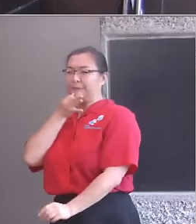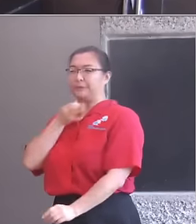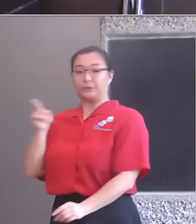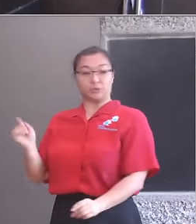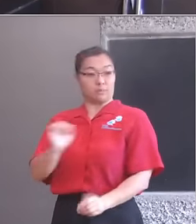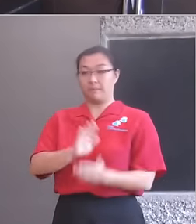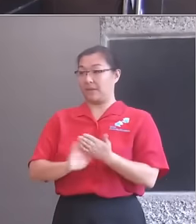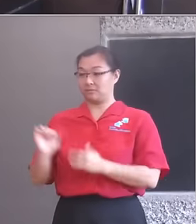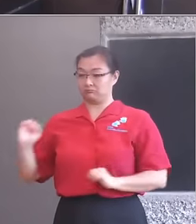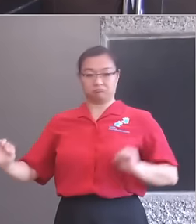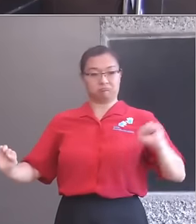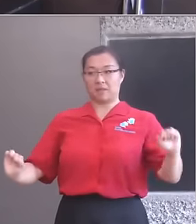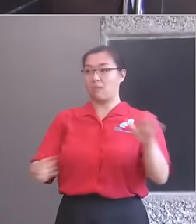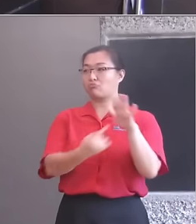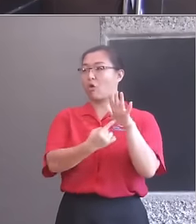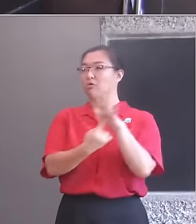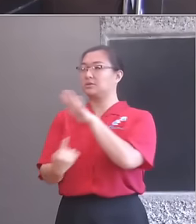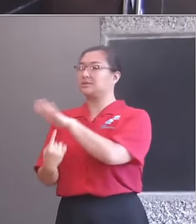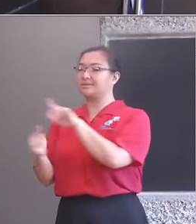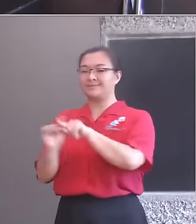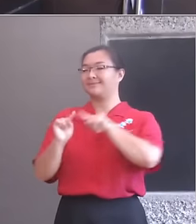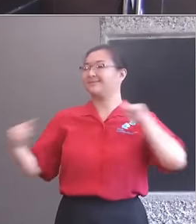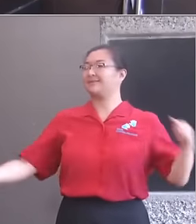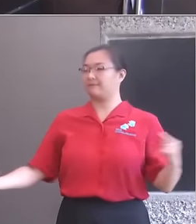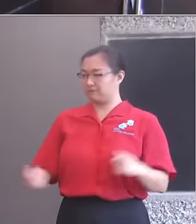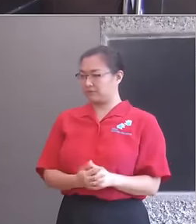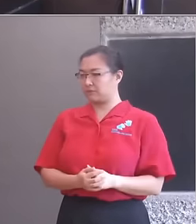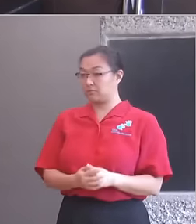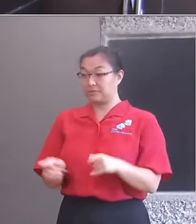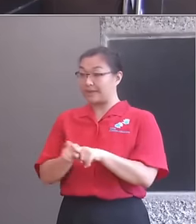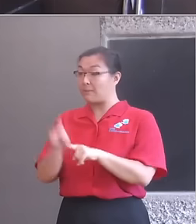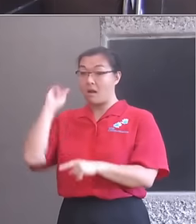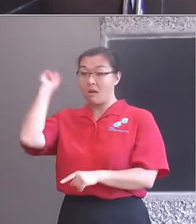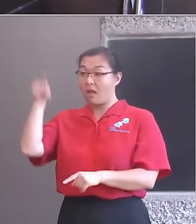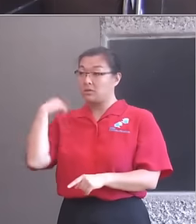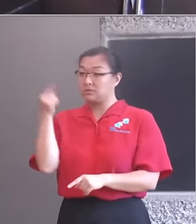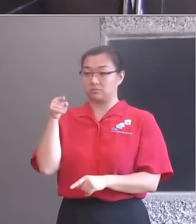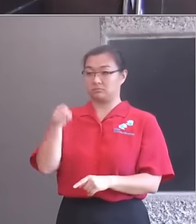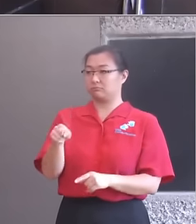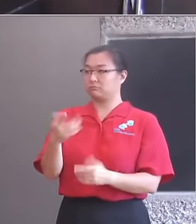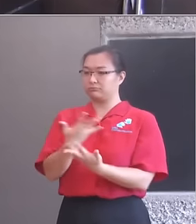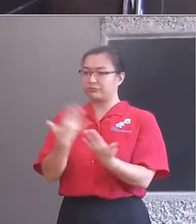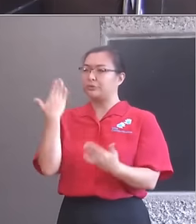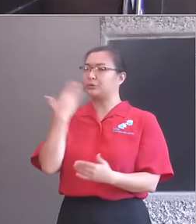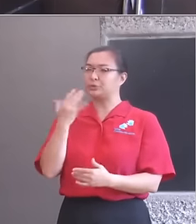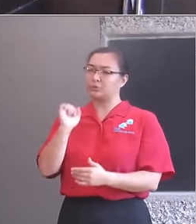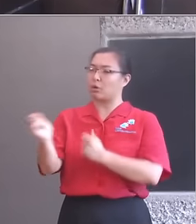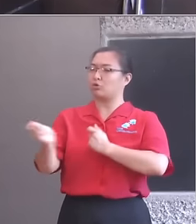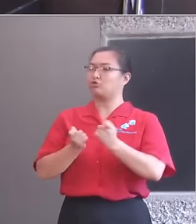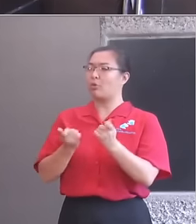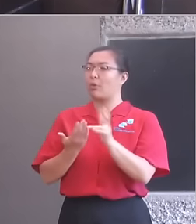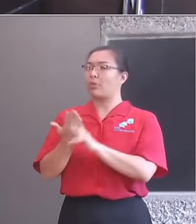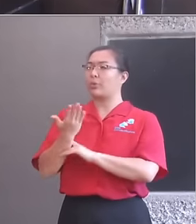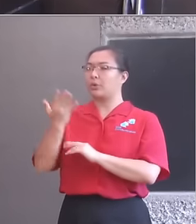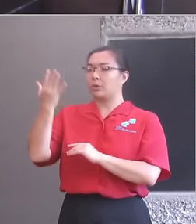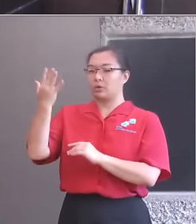Dagenham, an East London borough, in which most of the schools are maintained by a local authority that is a strong advocate for the